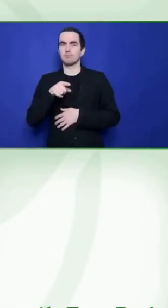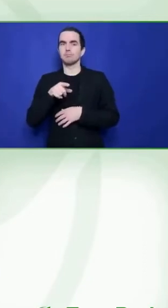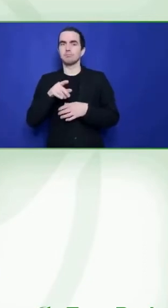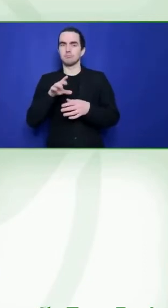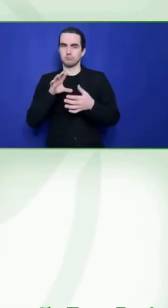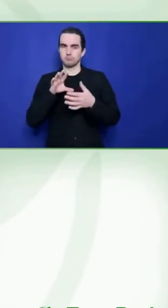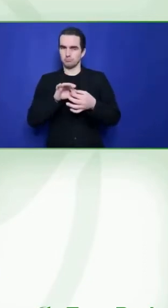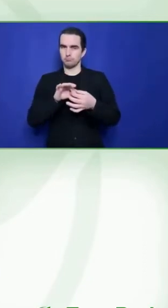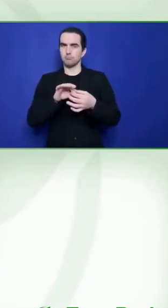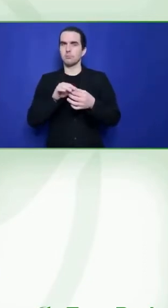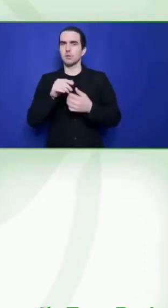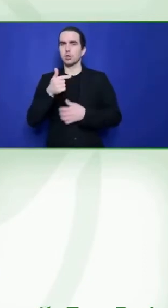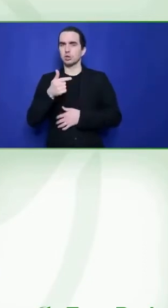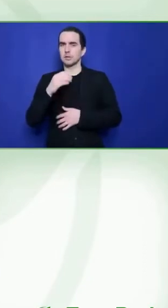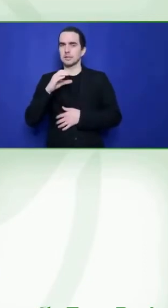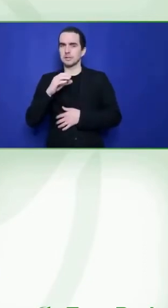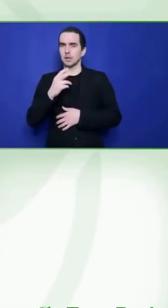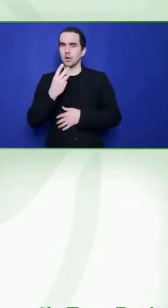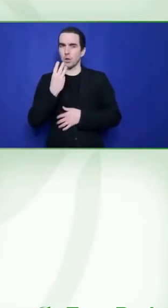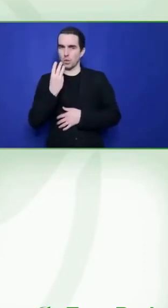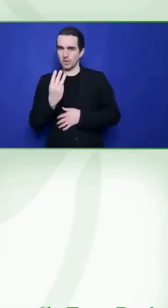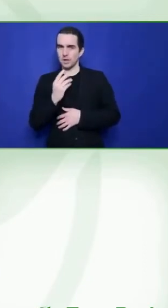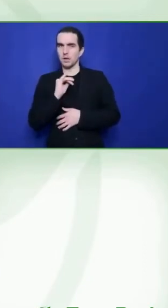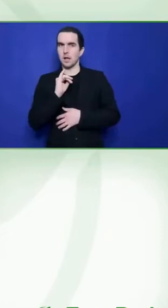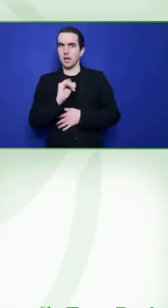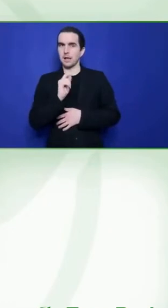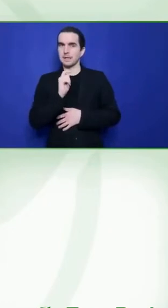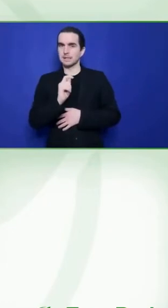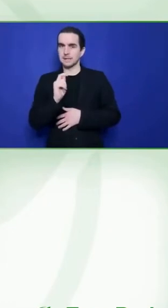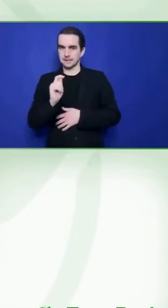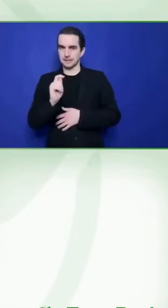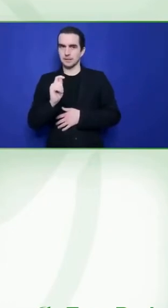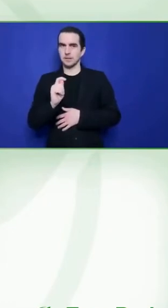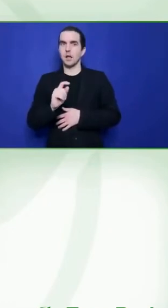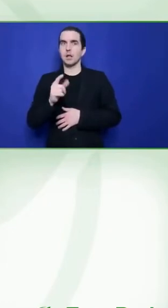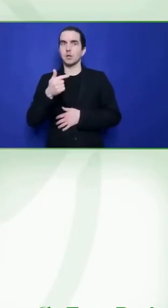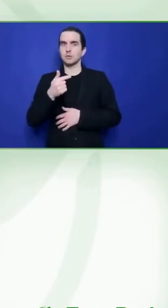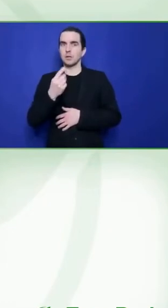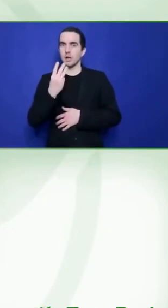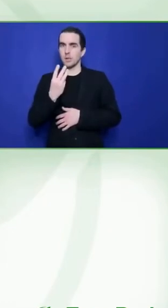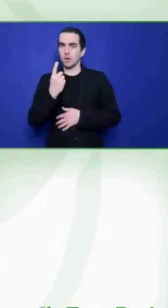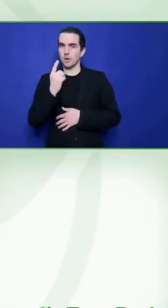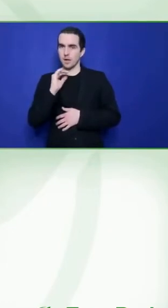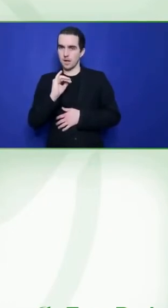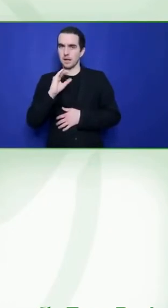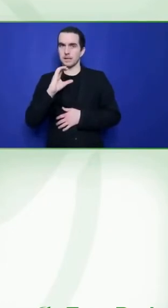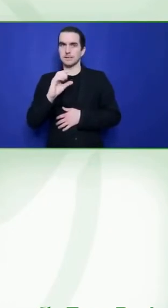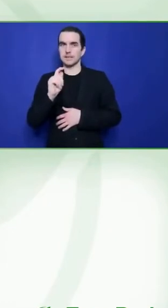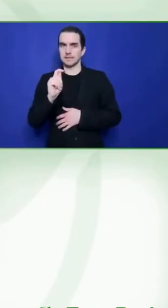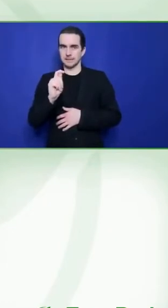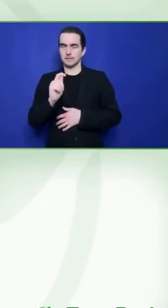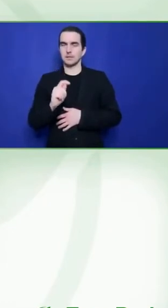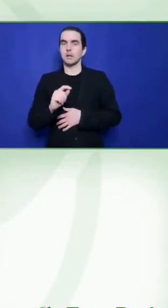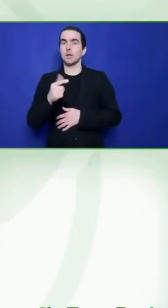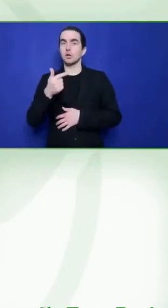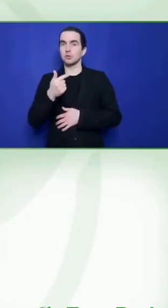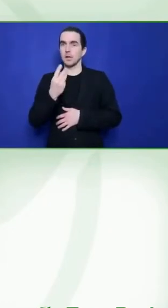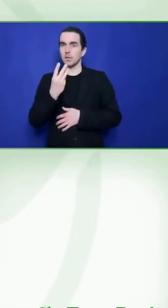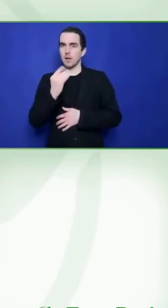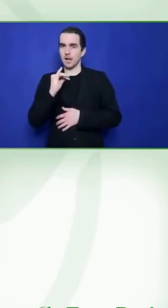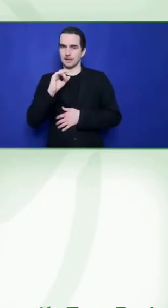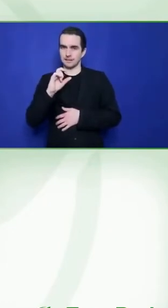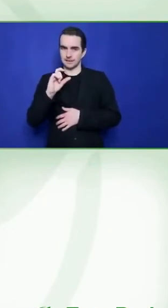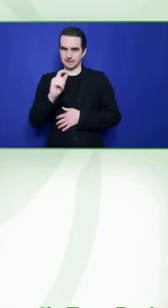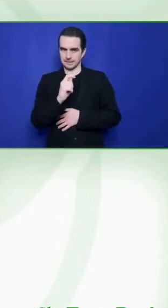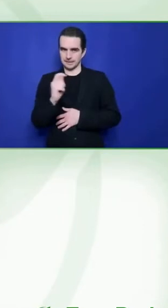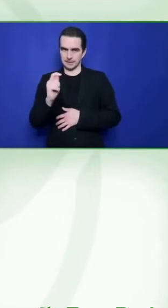Digital Accessibility Rights Evaluation Index or the DARE Index. Before handing